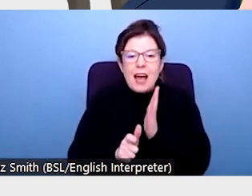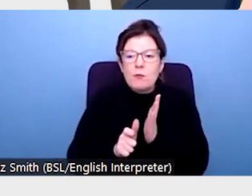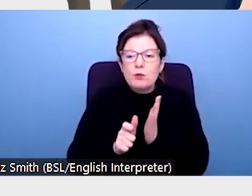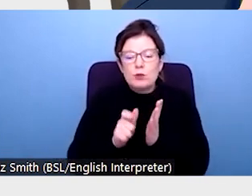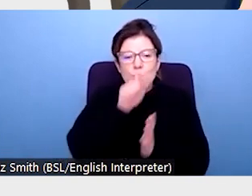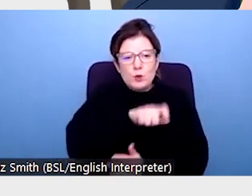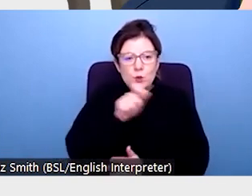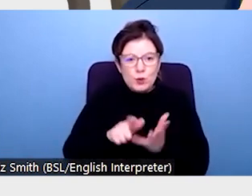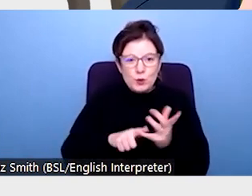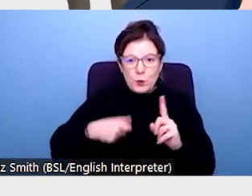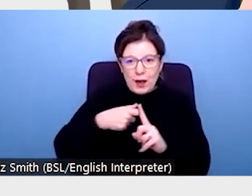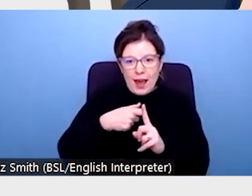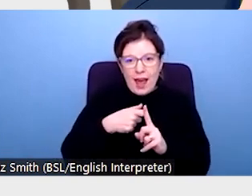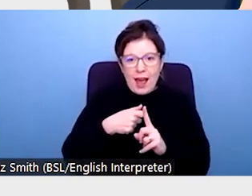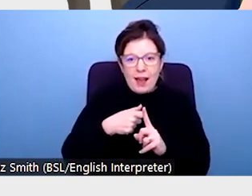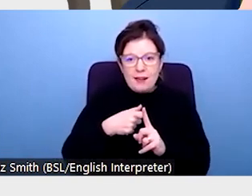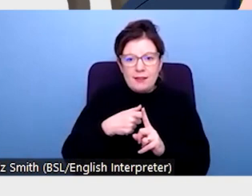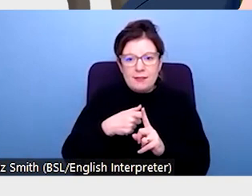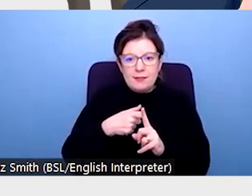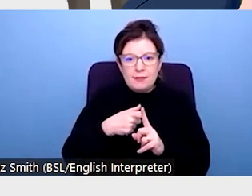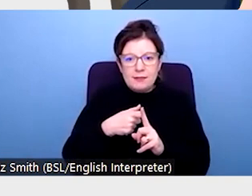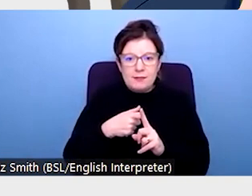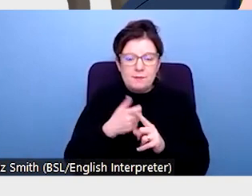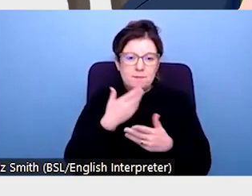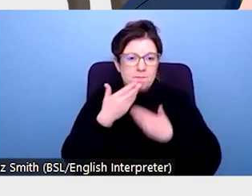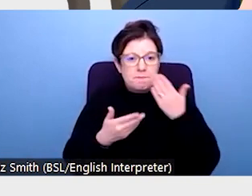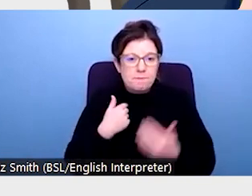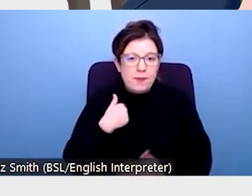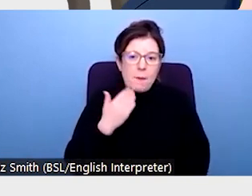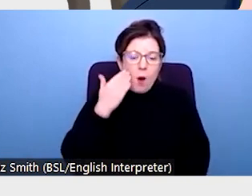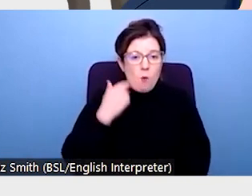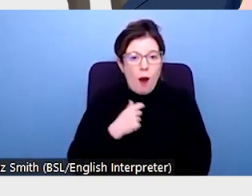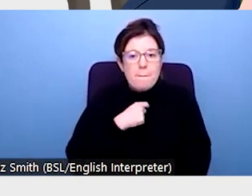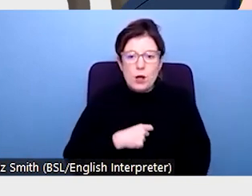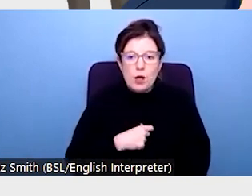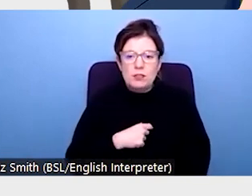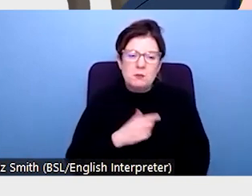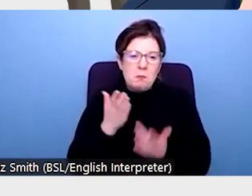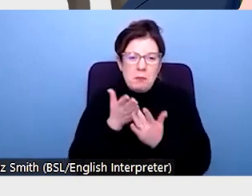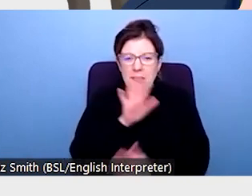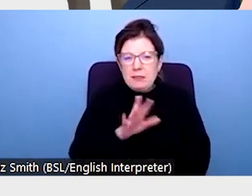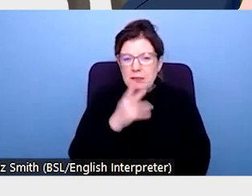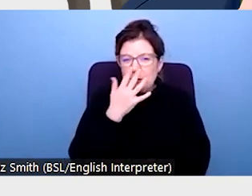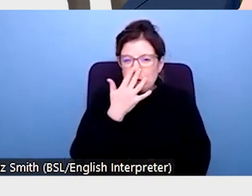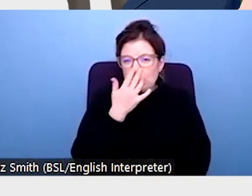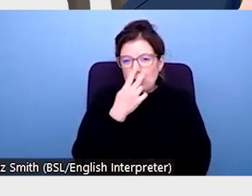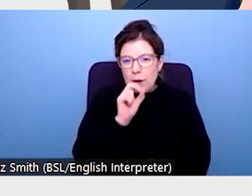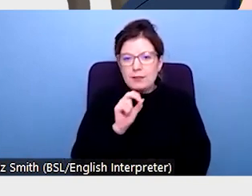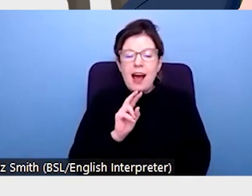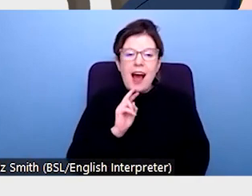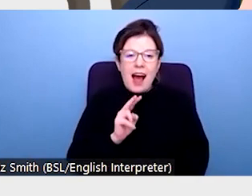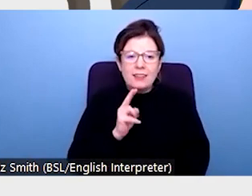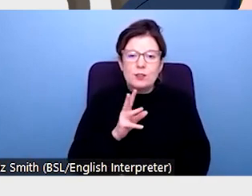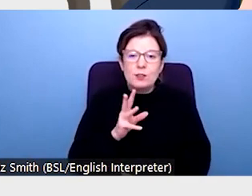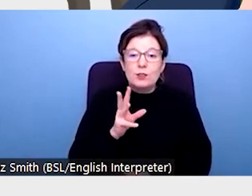UK. Let me do a quick sensory description. I'm a white person in my late 20s with an accent that's a mix of